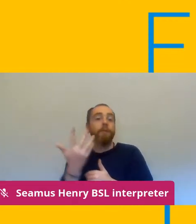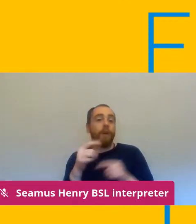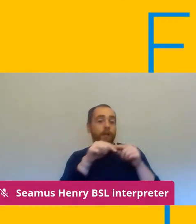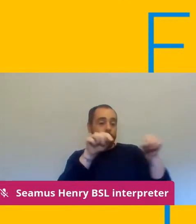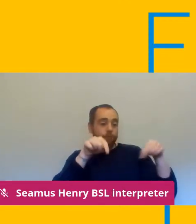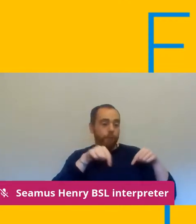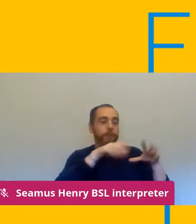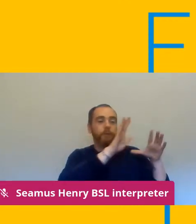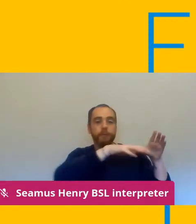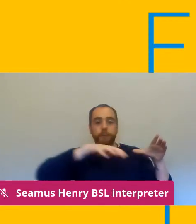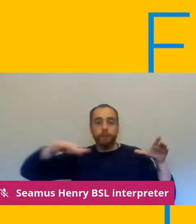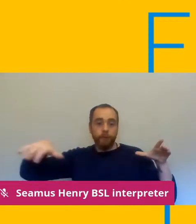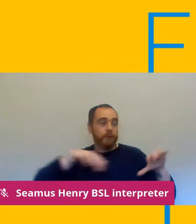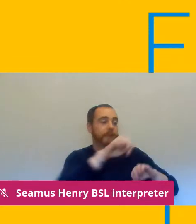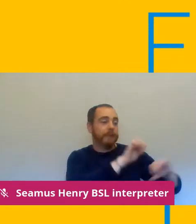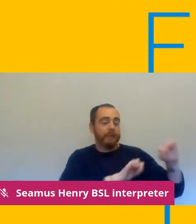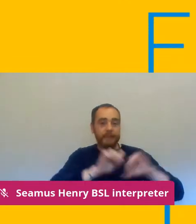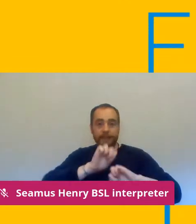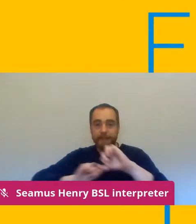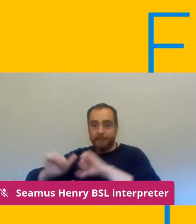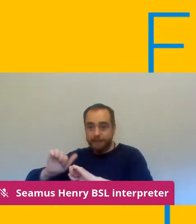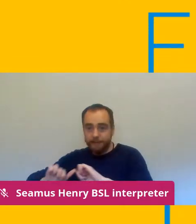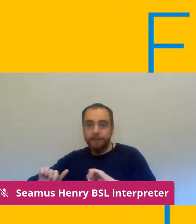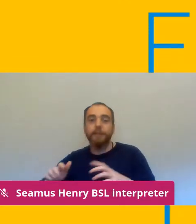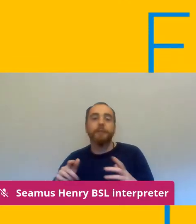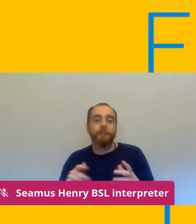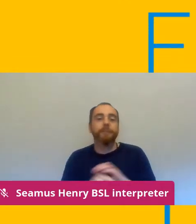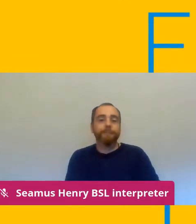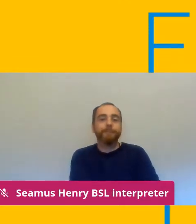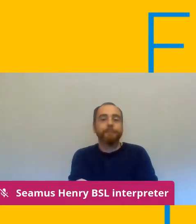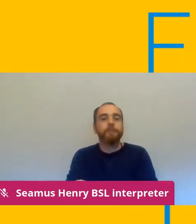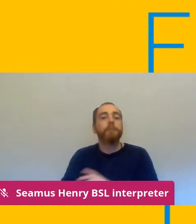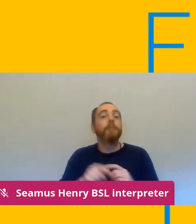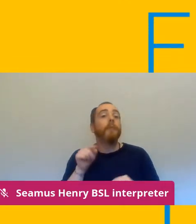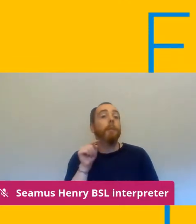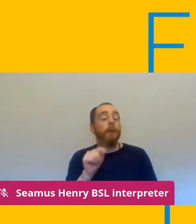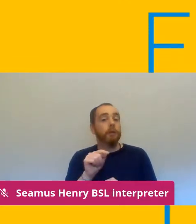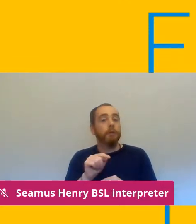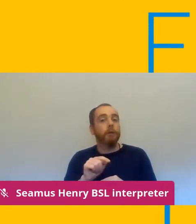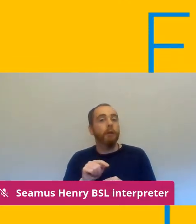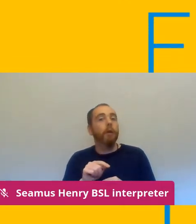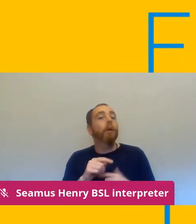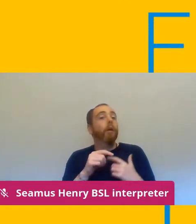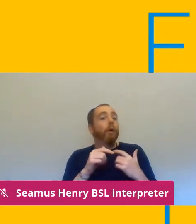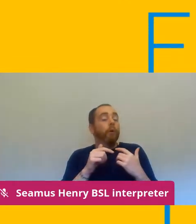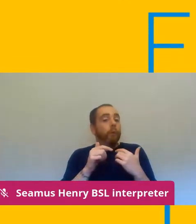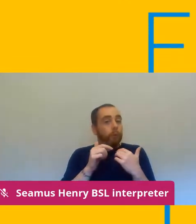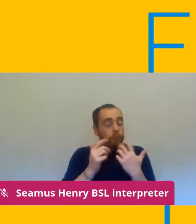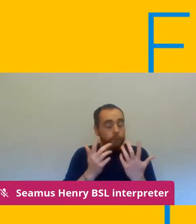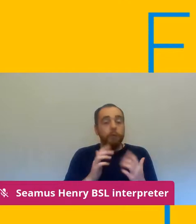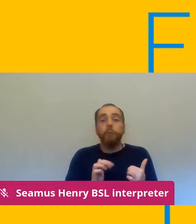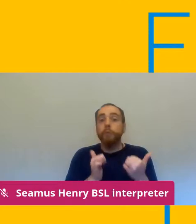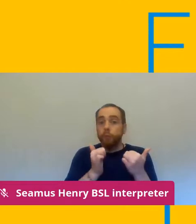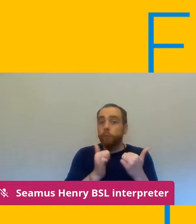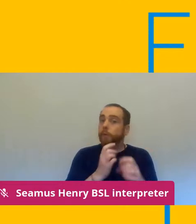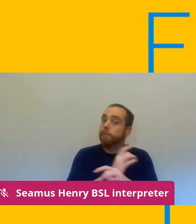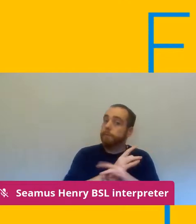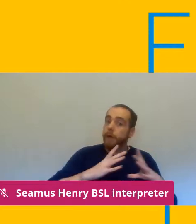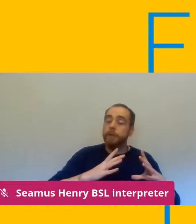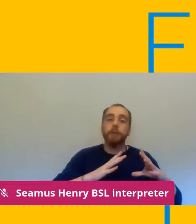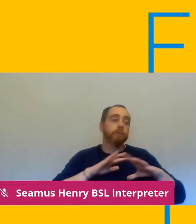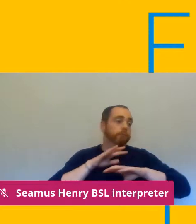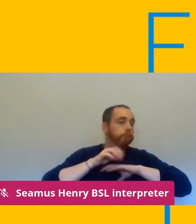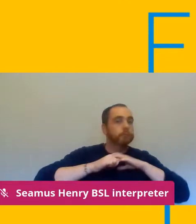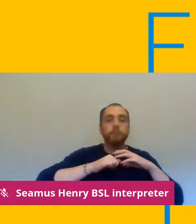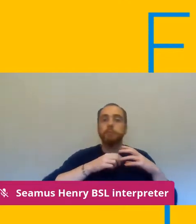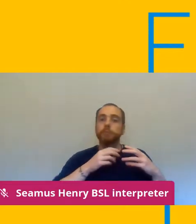that that causes is and while it was done very quickly and it was done um very effectively in my particular center i know in other areas it was a little